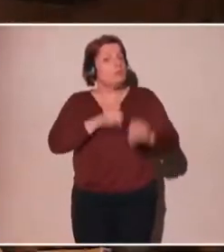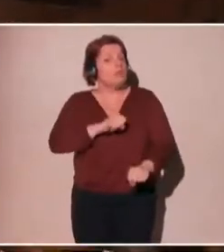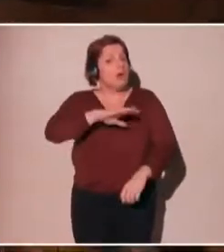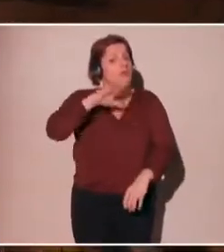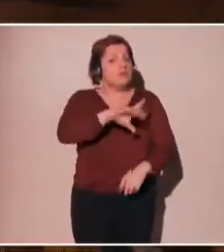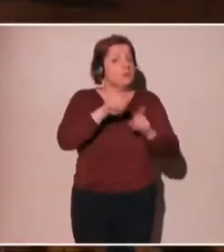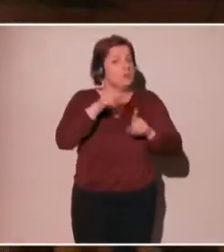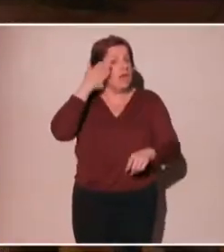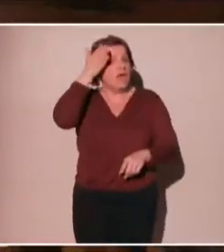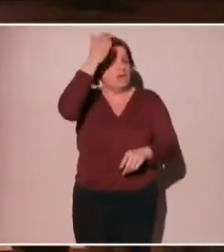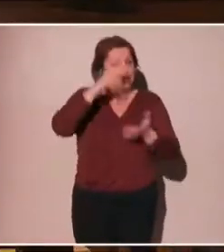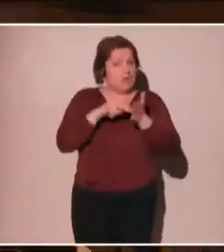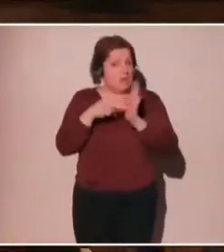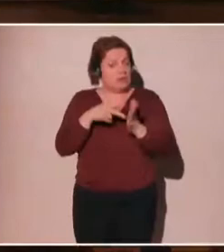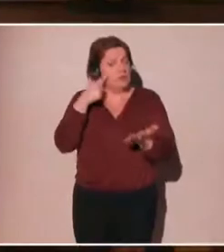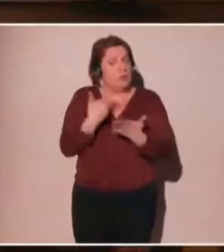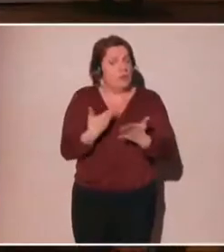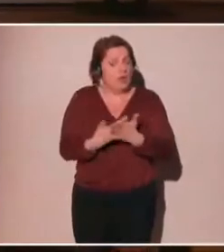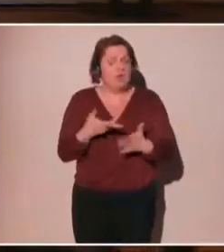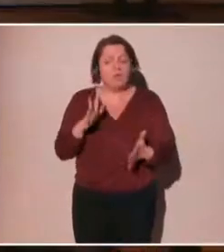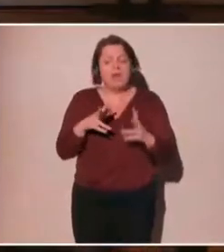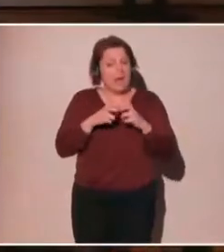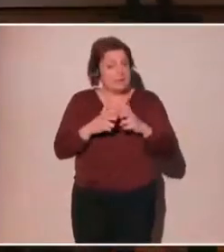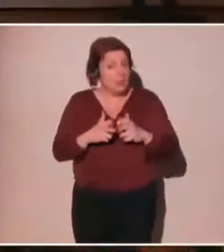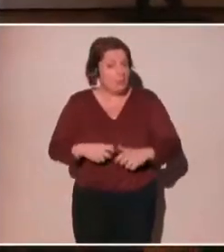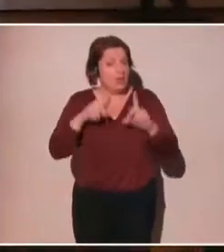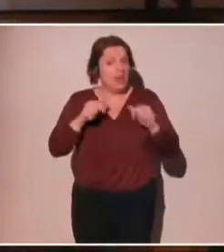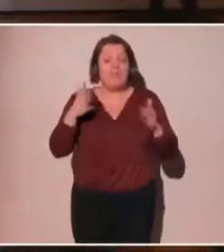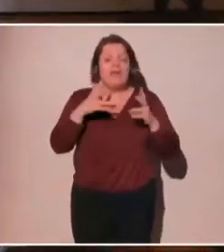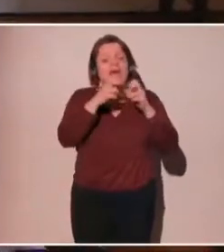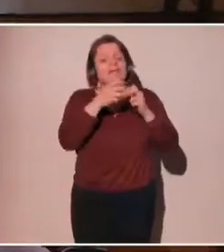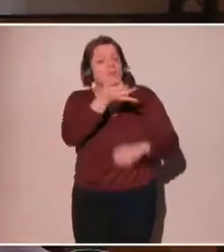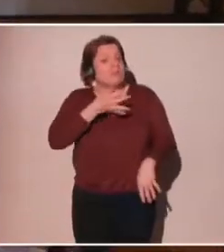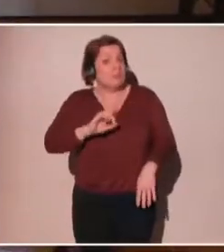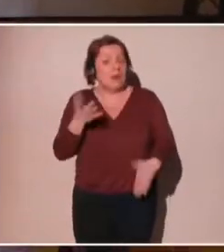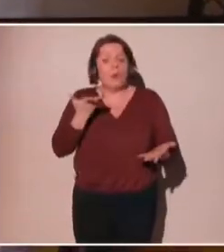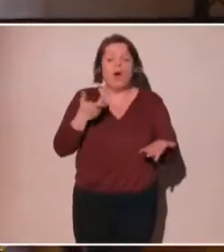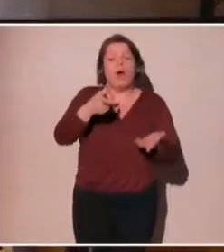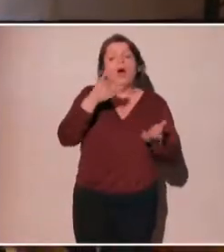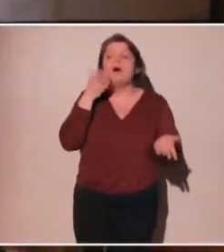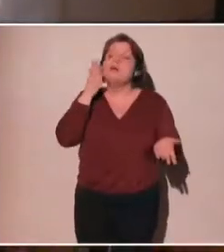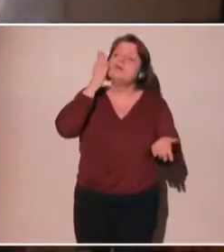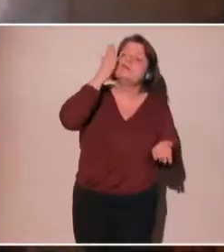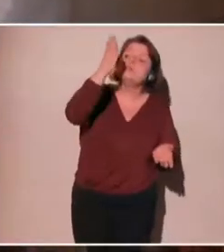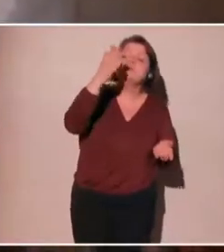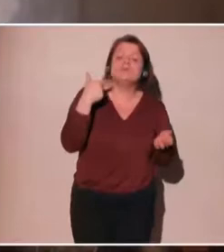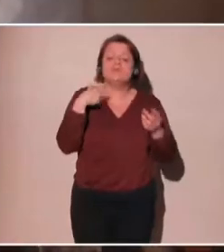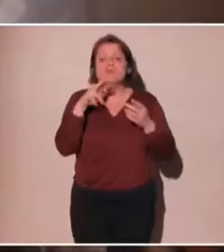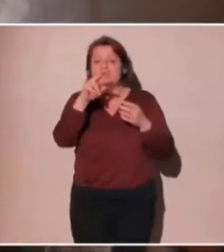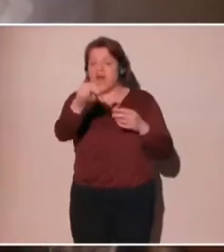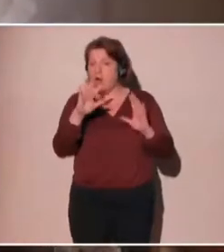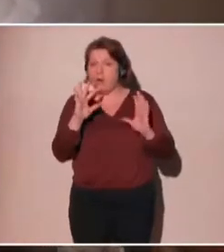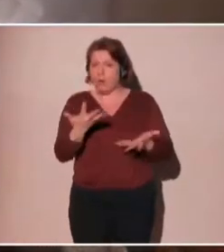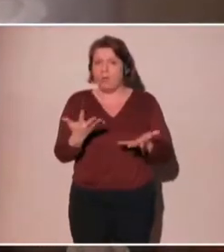examples don't describe, though, is what will that look like when it's packaged within a business practice and made available to the public.